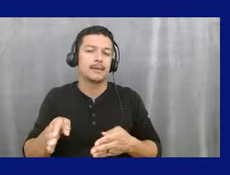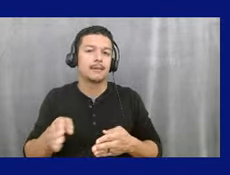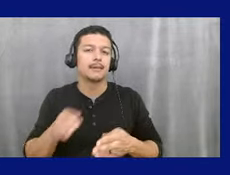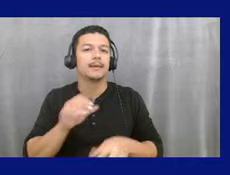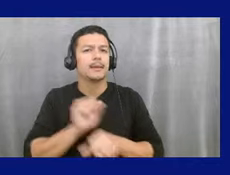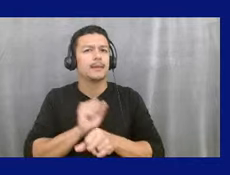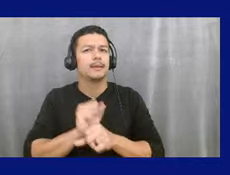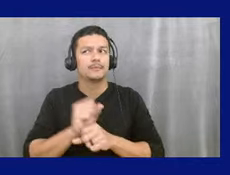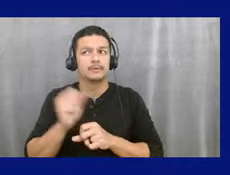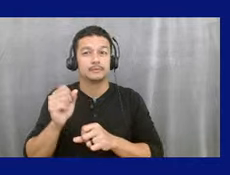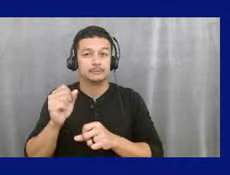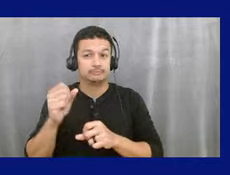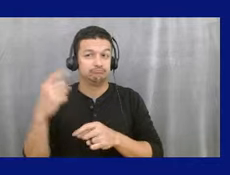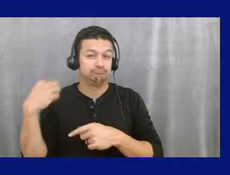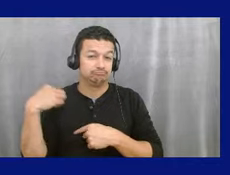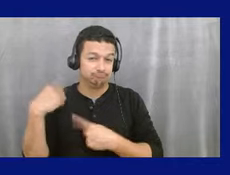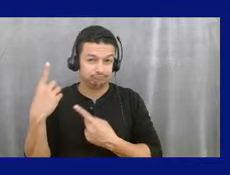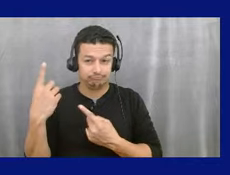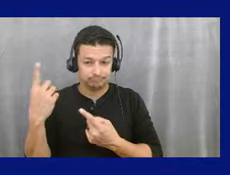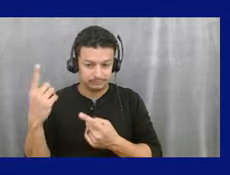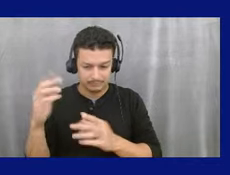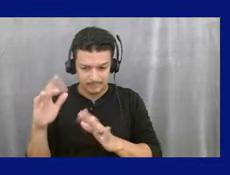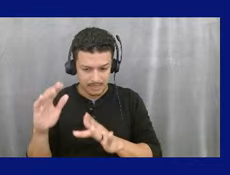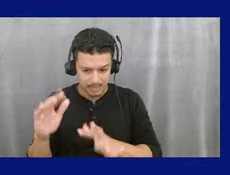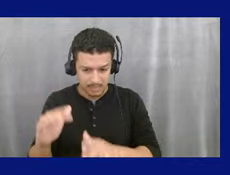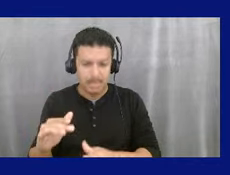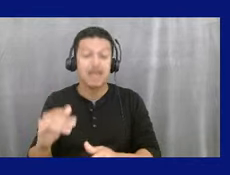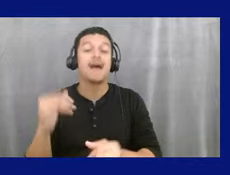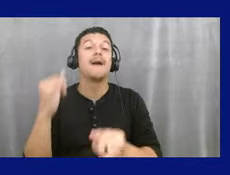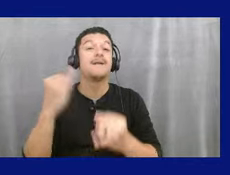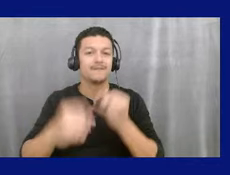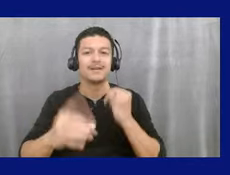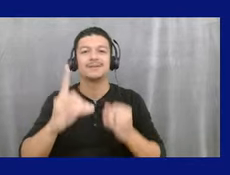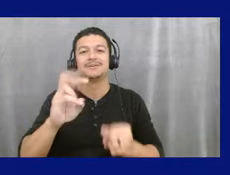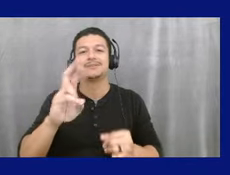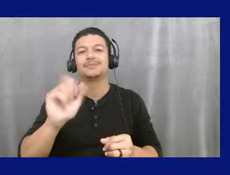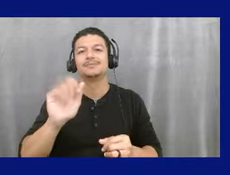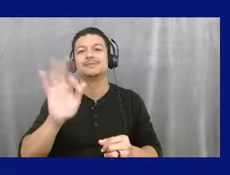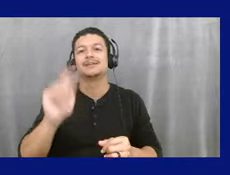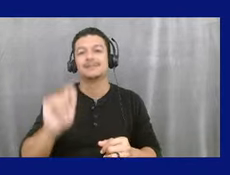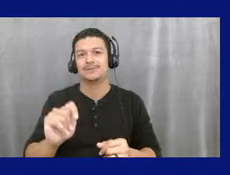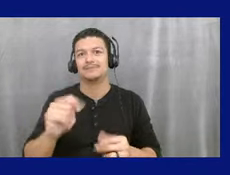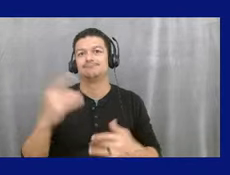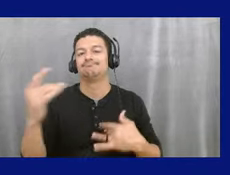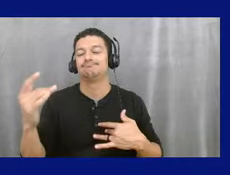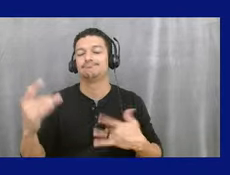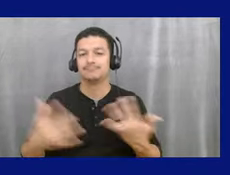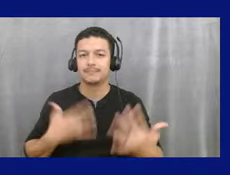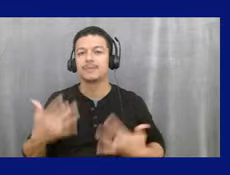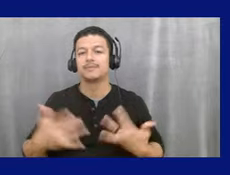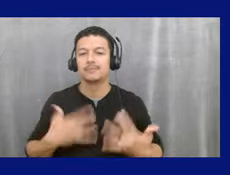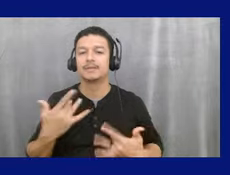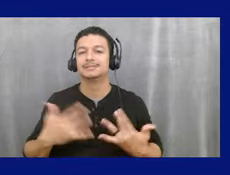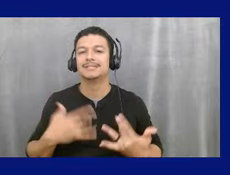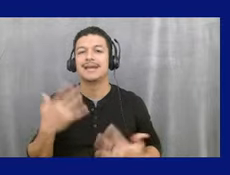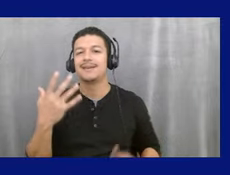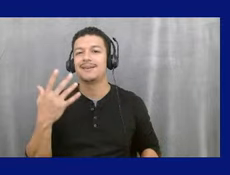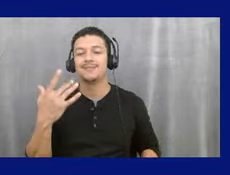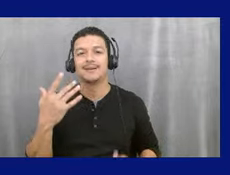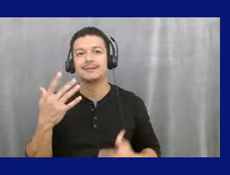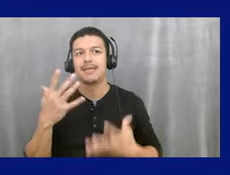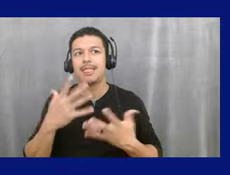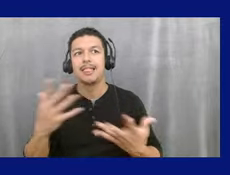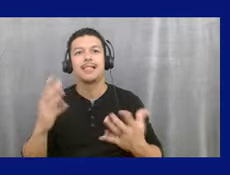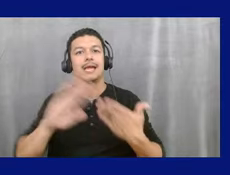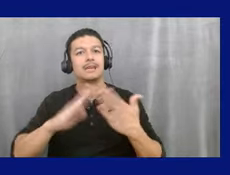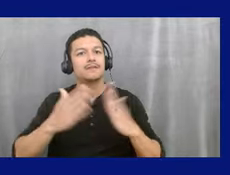time, but we're finally coming down to the final draft of it. Um, so we're really excited about this. Um, we've had a ton of community involvement in it.